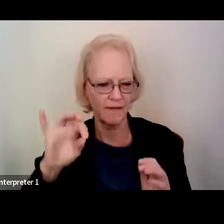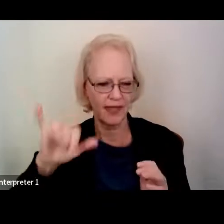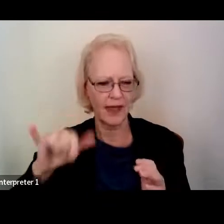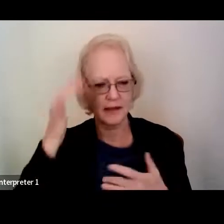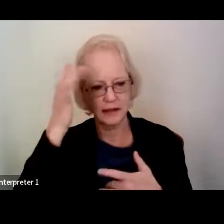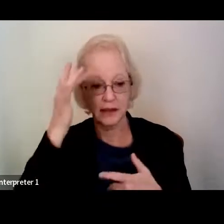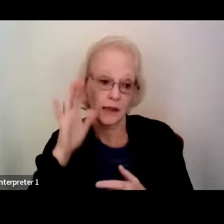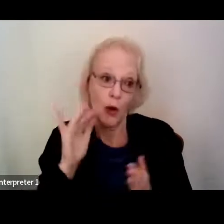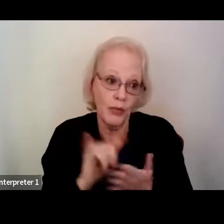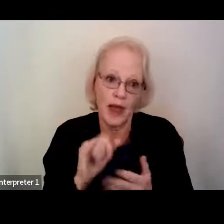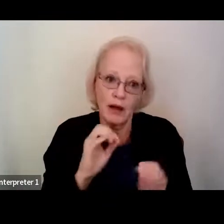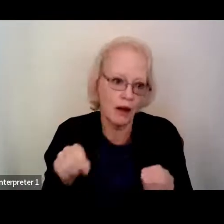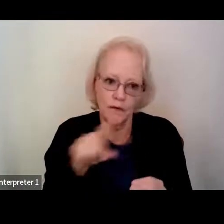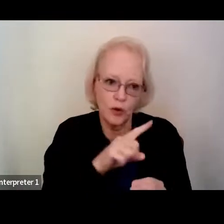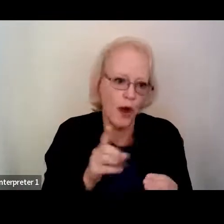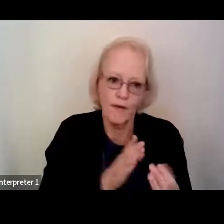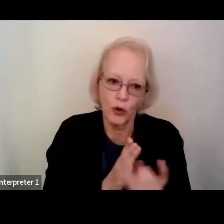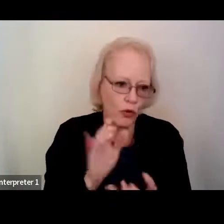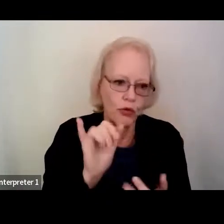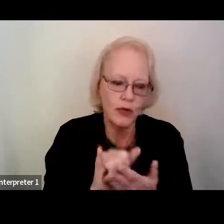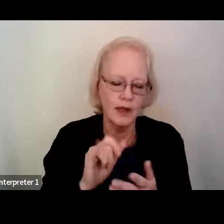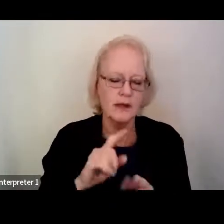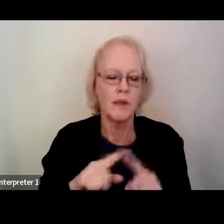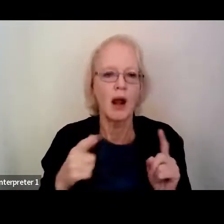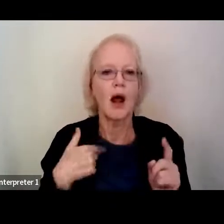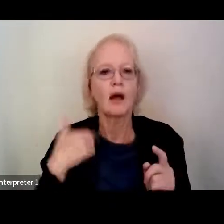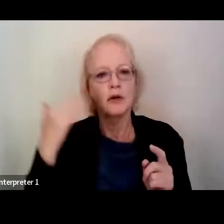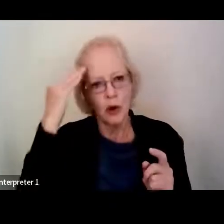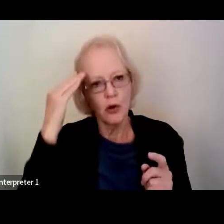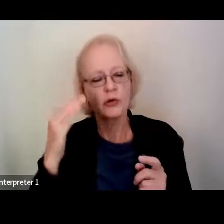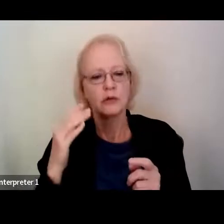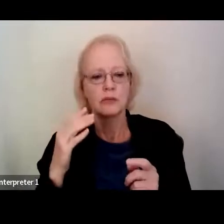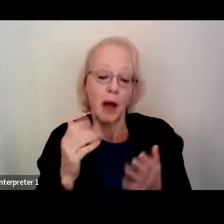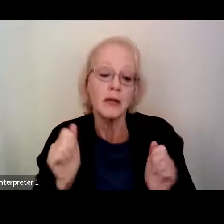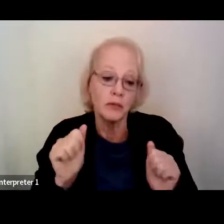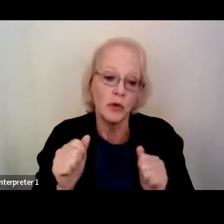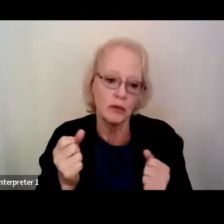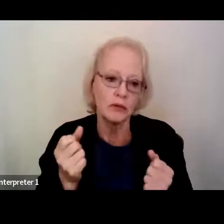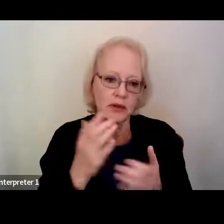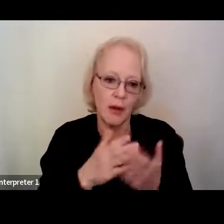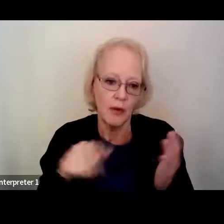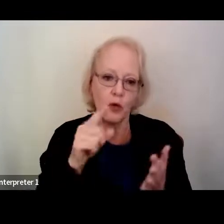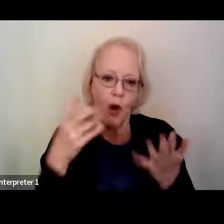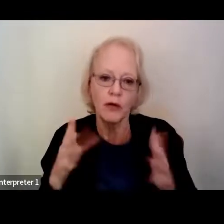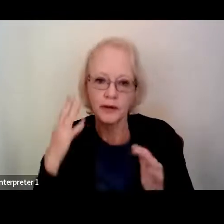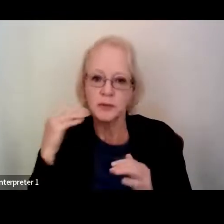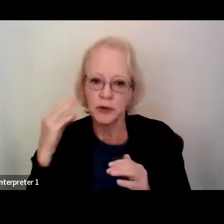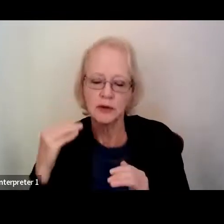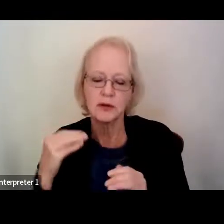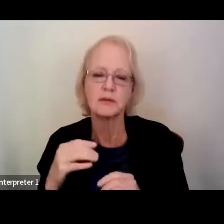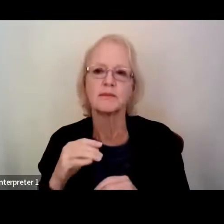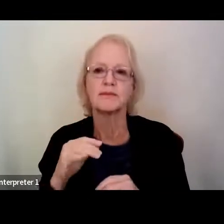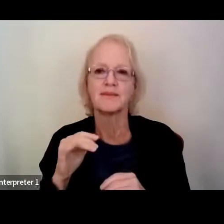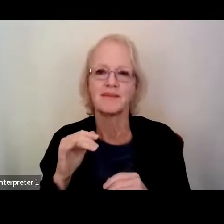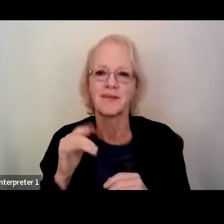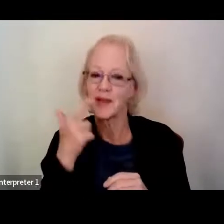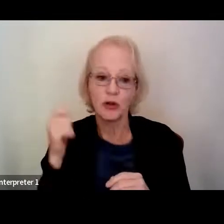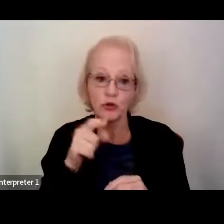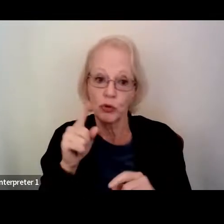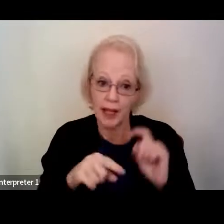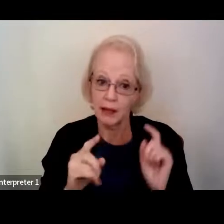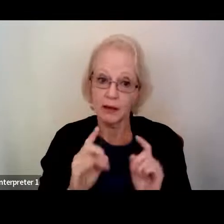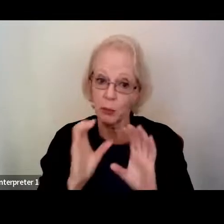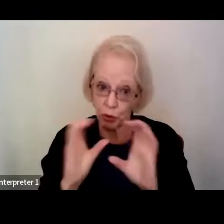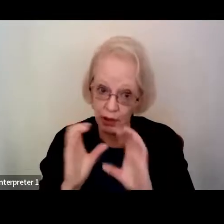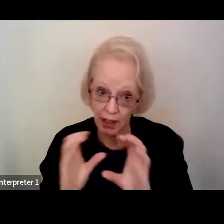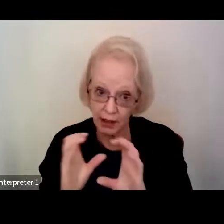ever had to go through this, but I know that it's likely that some of you have, where just because you might not be able to communicate